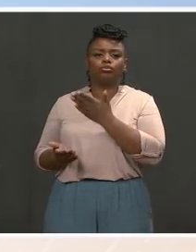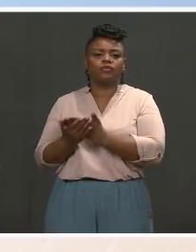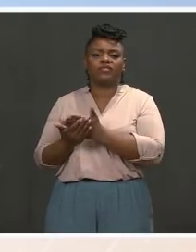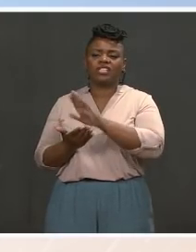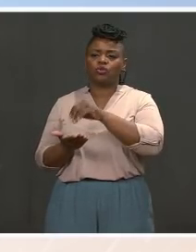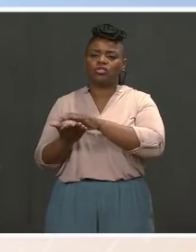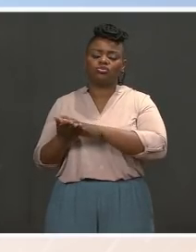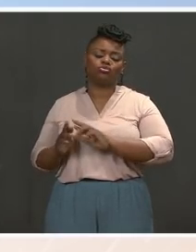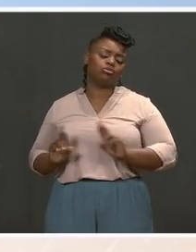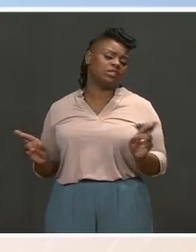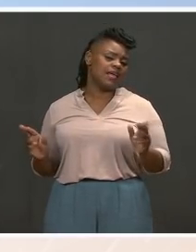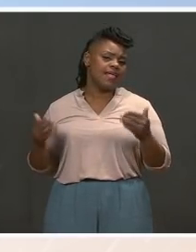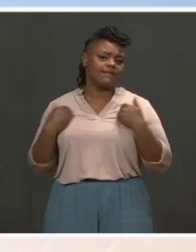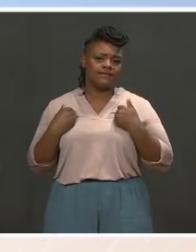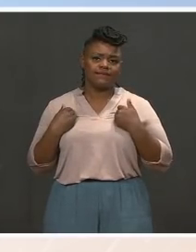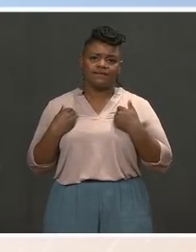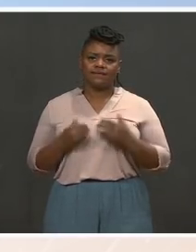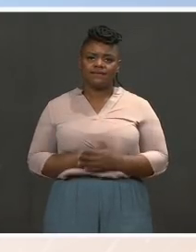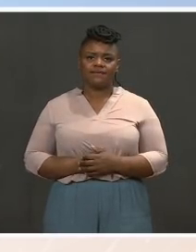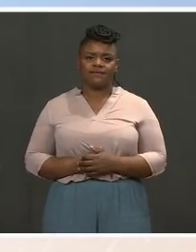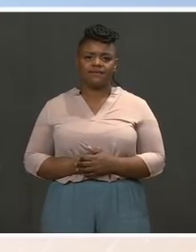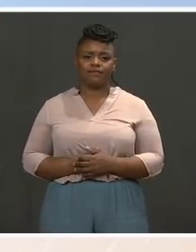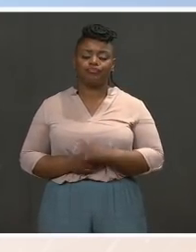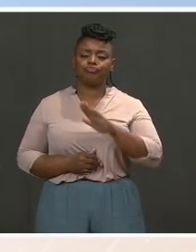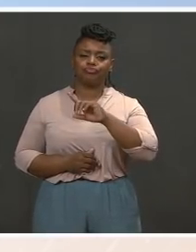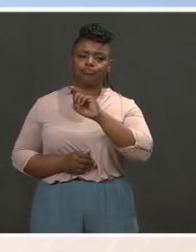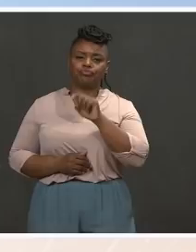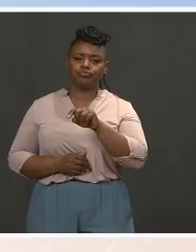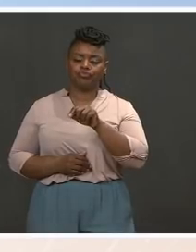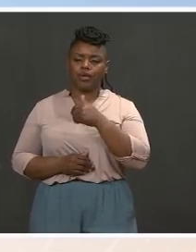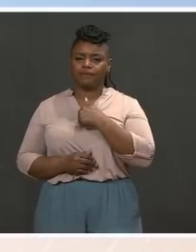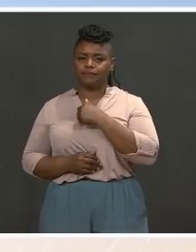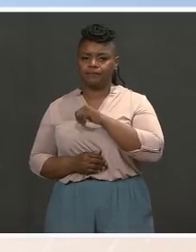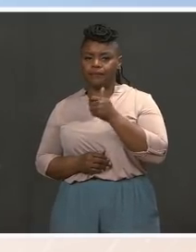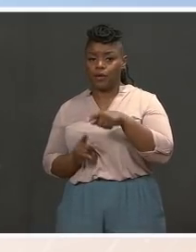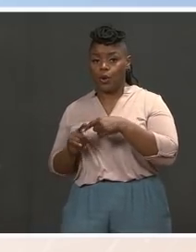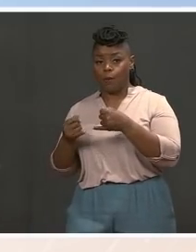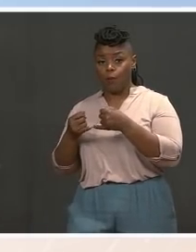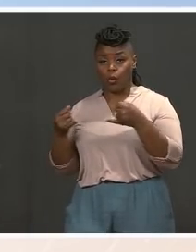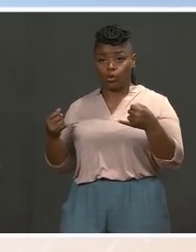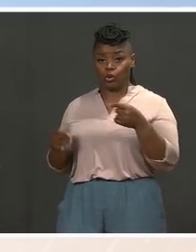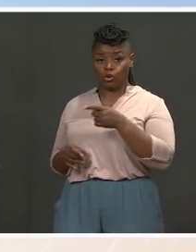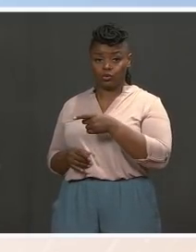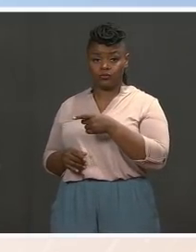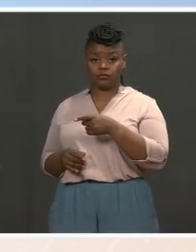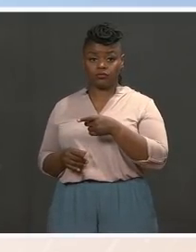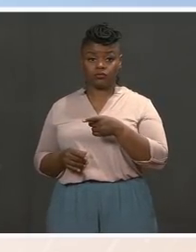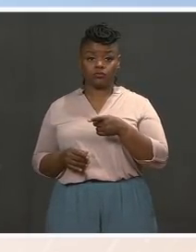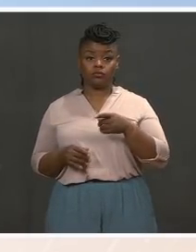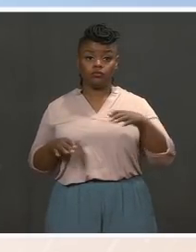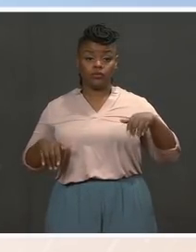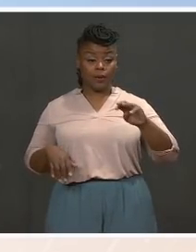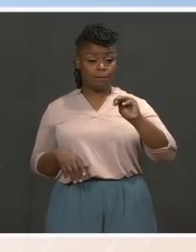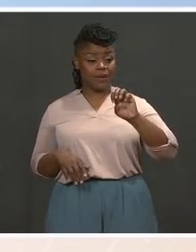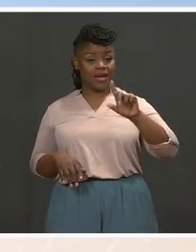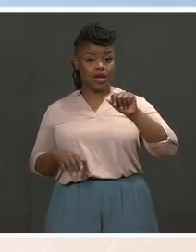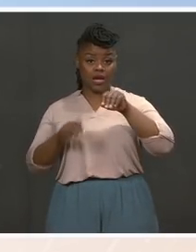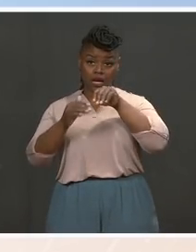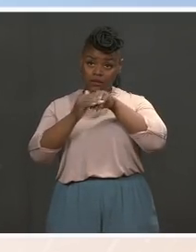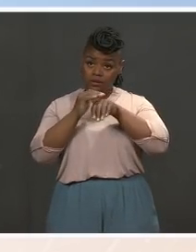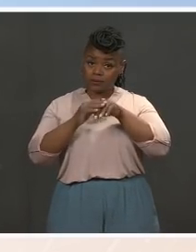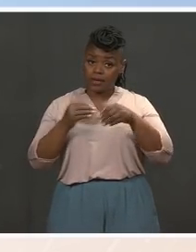border, the access being granted today for the pool is of a facility that is aspirational of where you want to